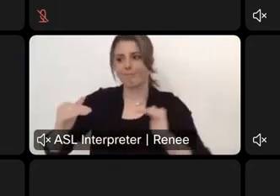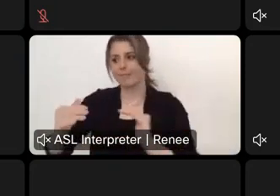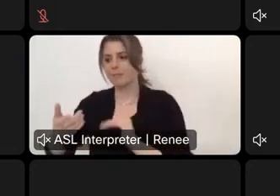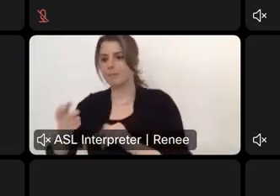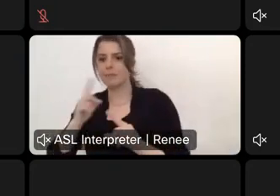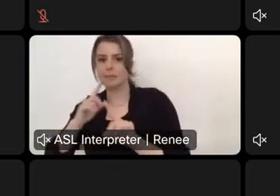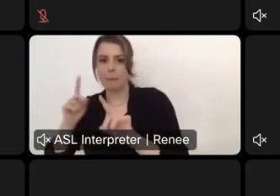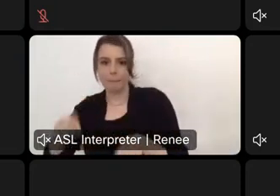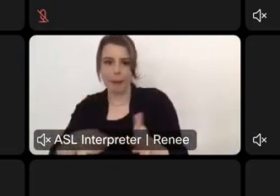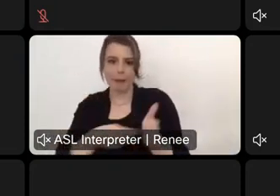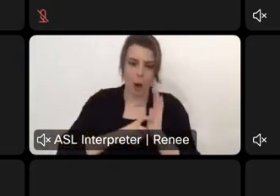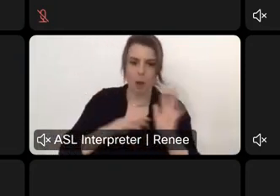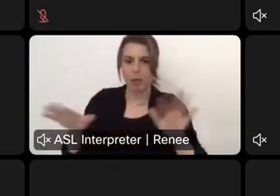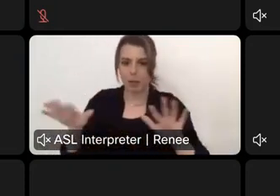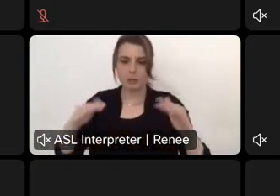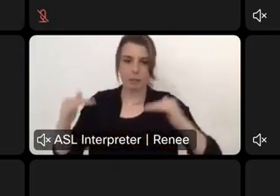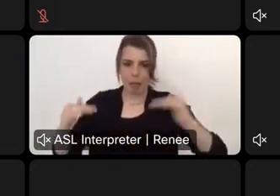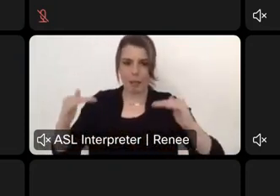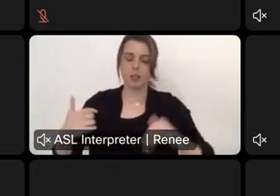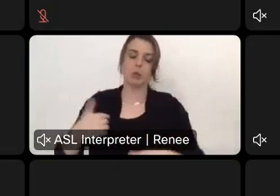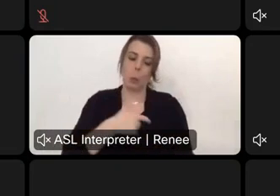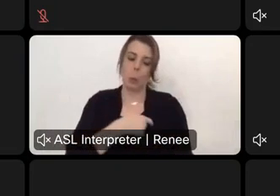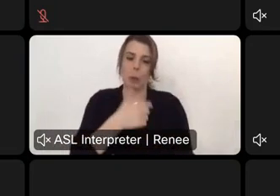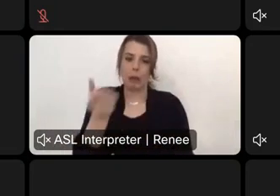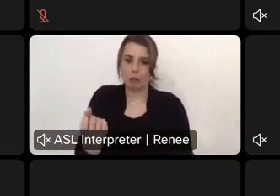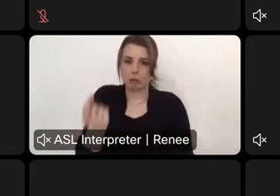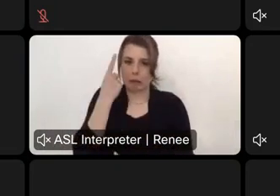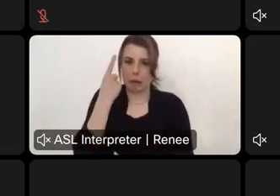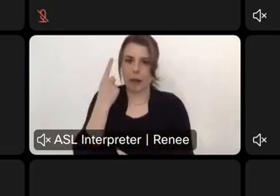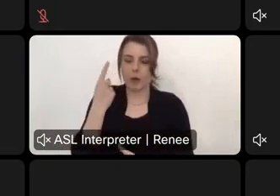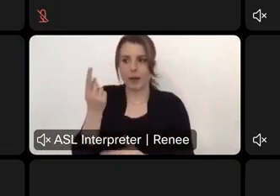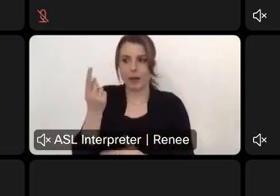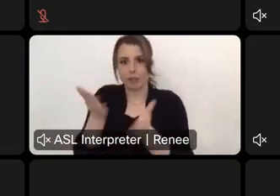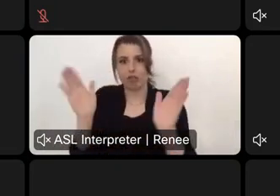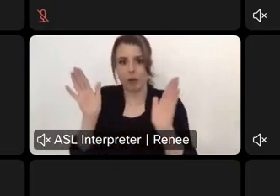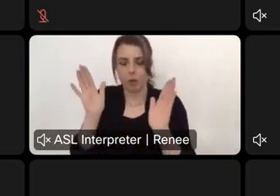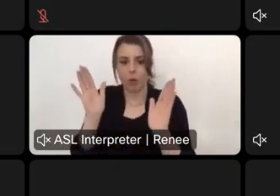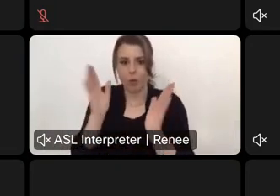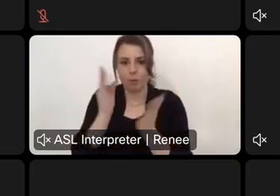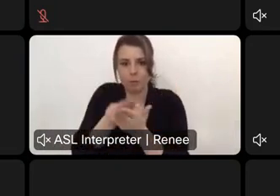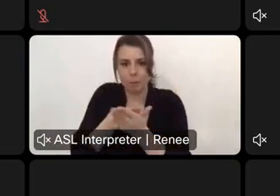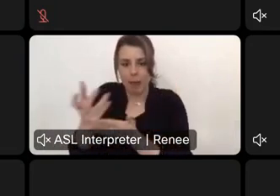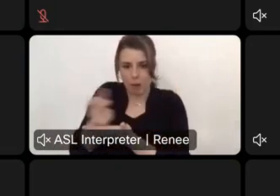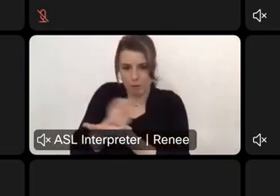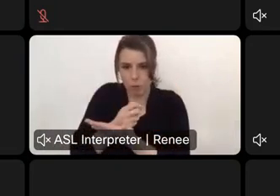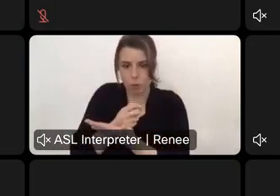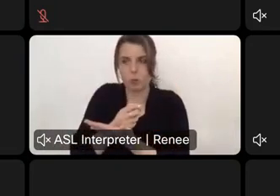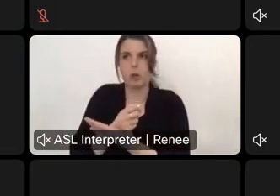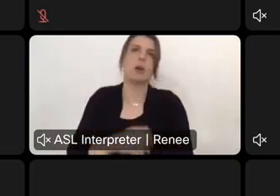We realize we're never going to offset all of our costs. We still rely on the general fund for, for a good portion of that.